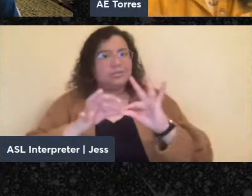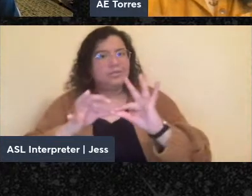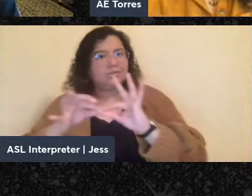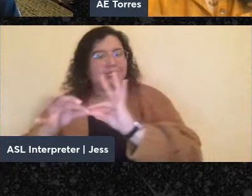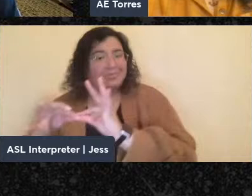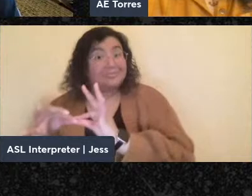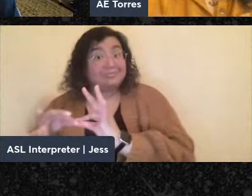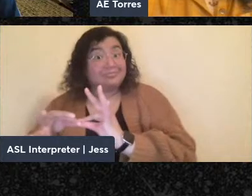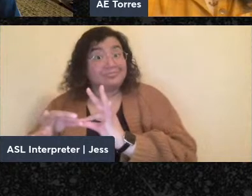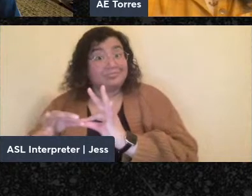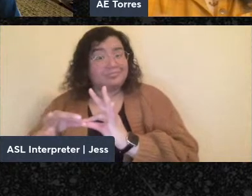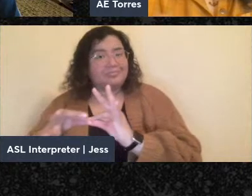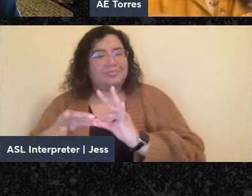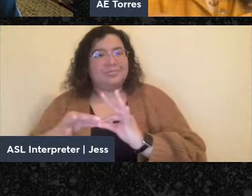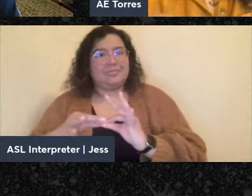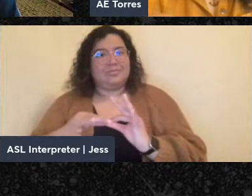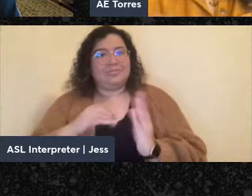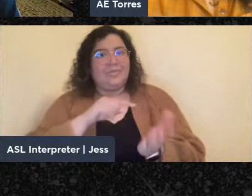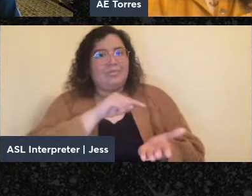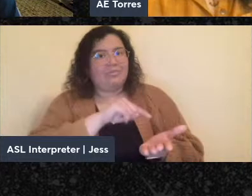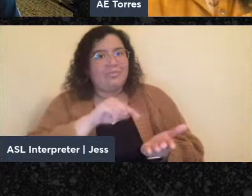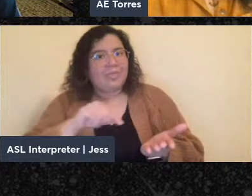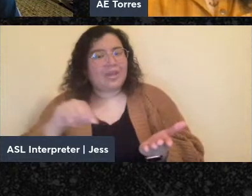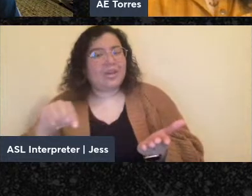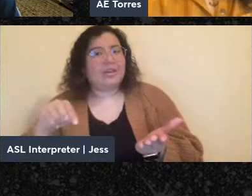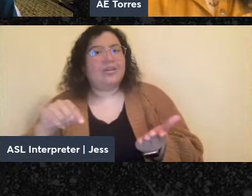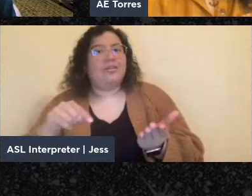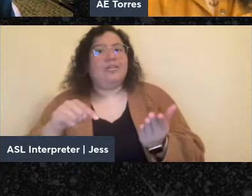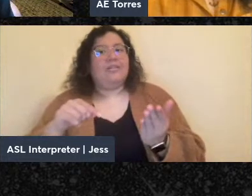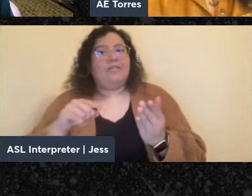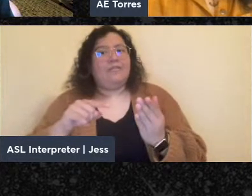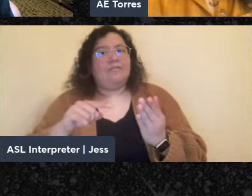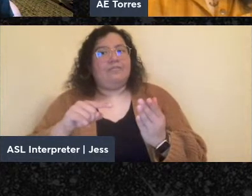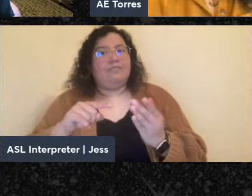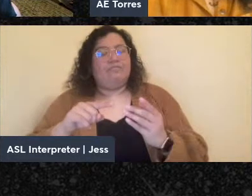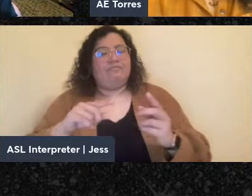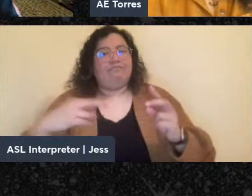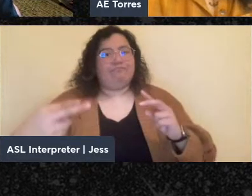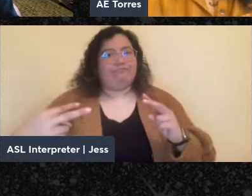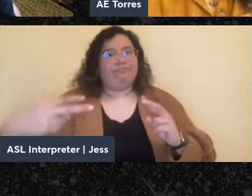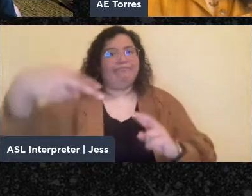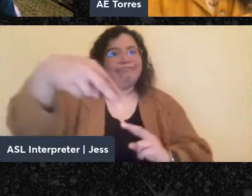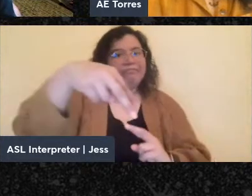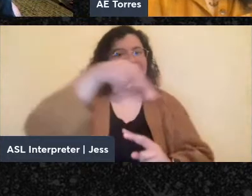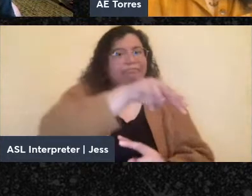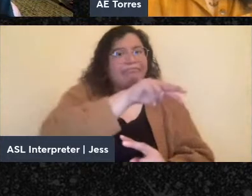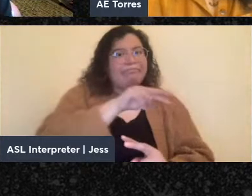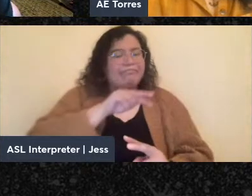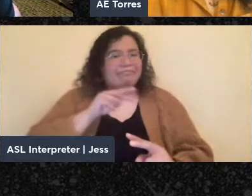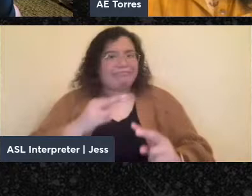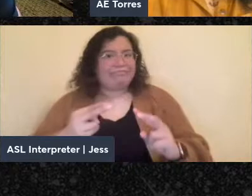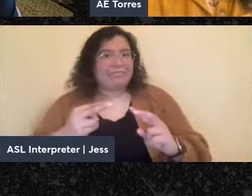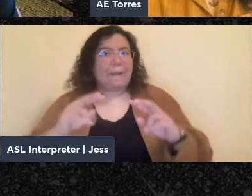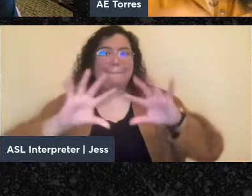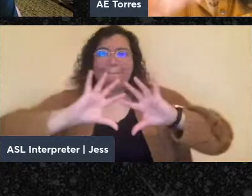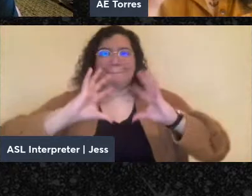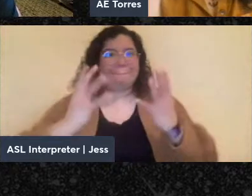They are, right, very diverse parts of a interconnected whole.